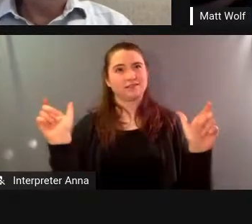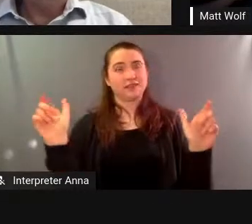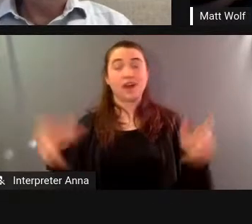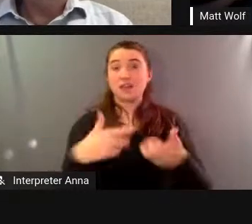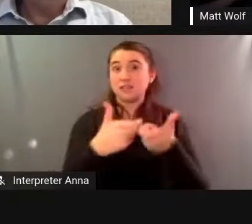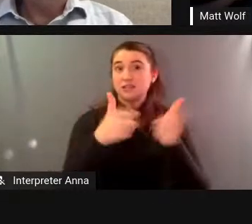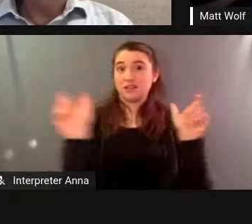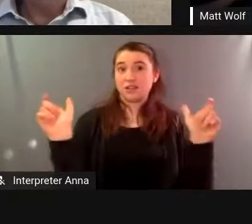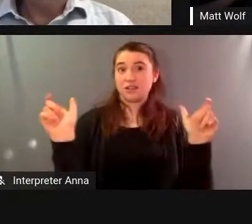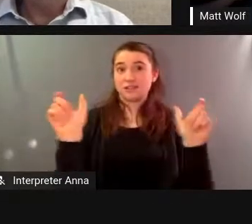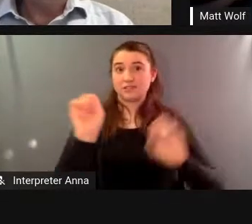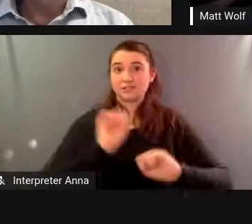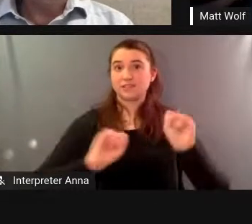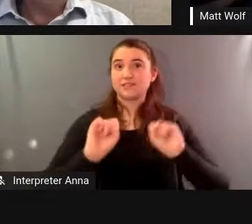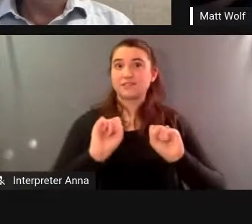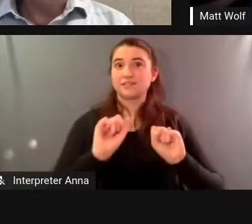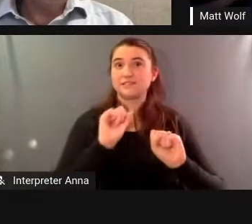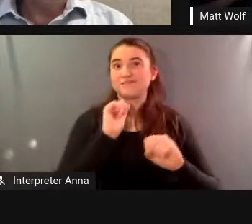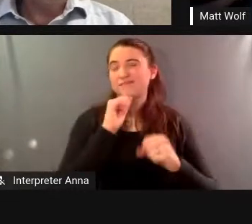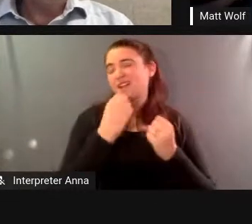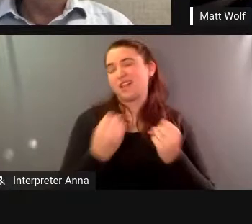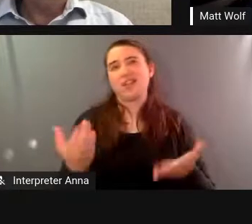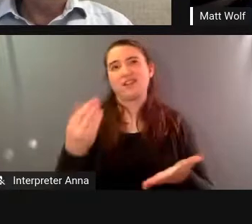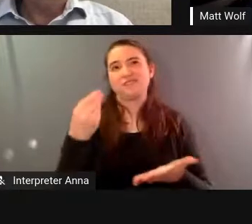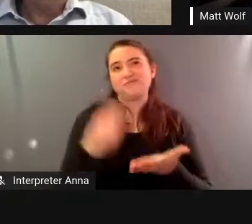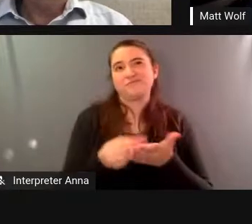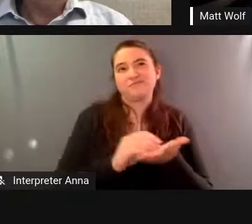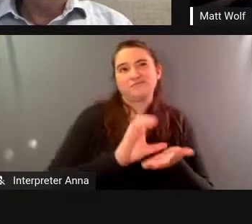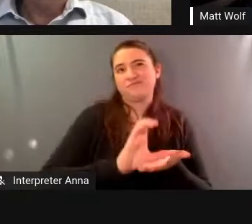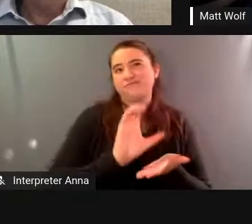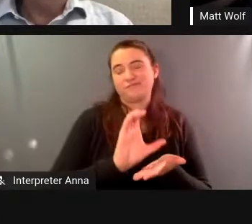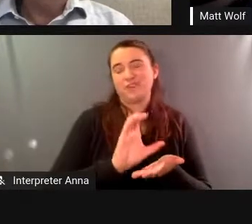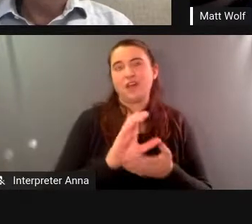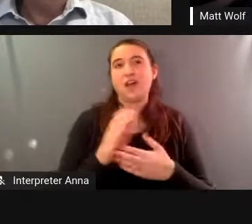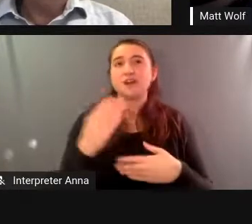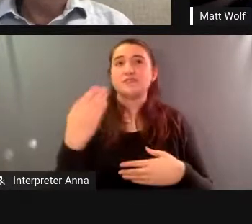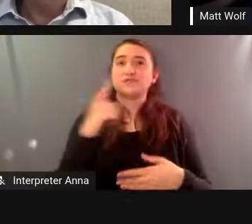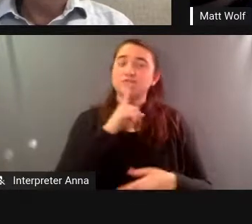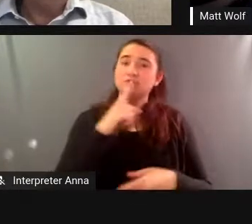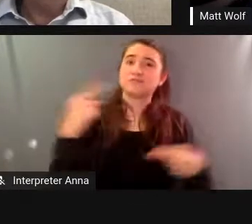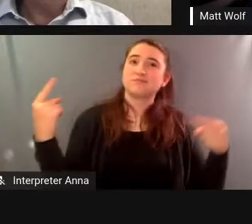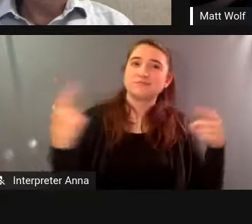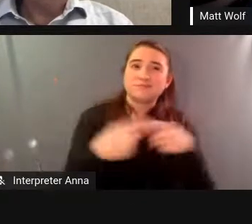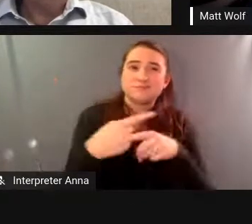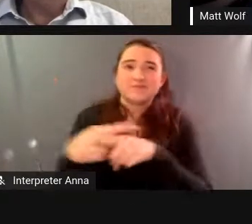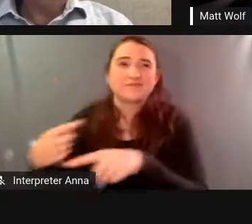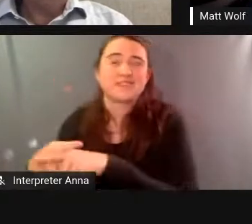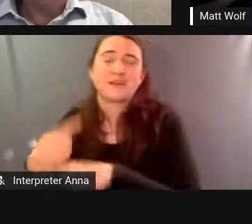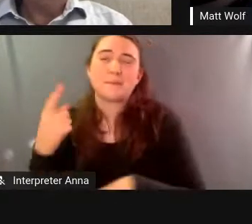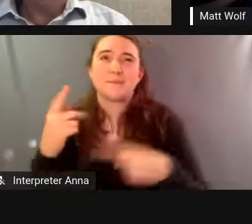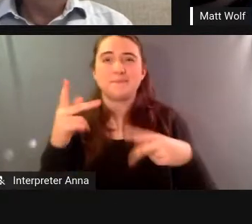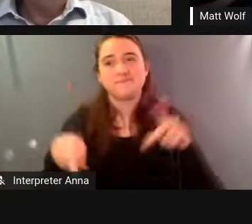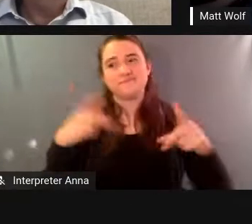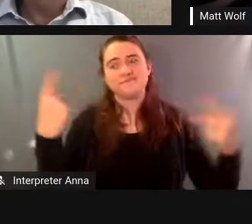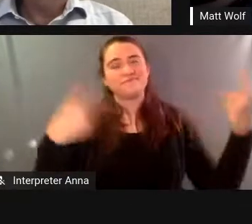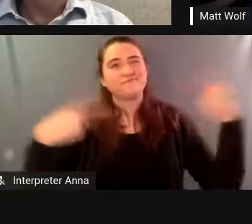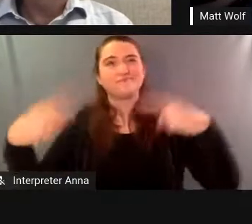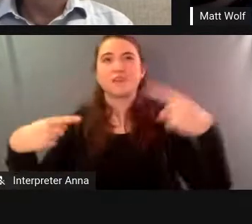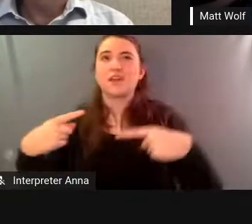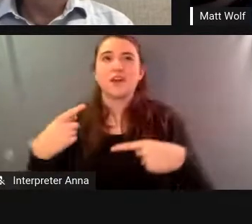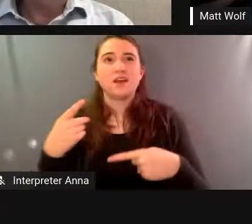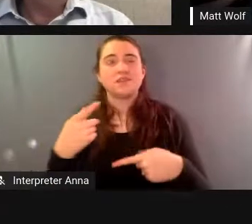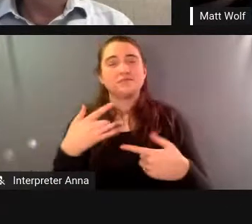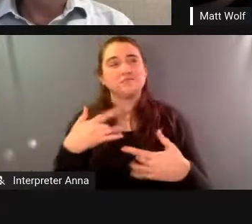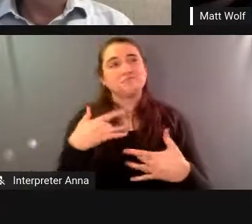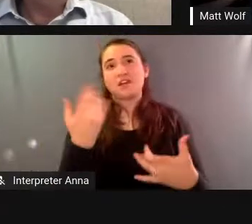underfunded and it's kind of controversial because a lot of reductionist scientists really don't understand it so some of our